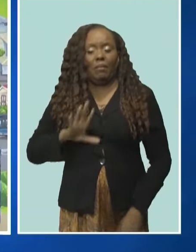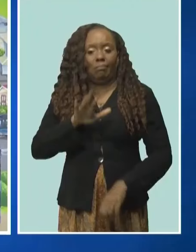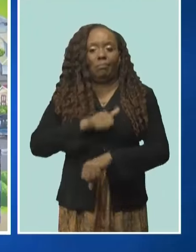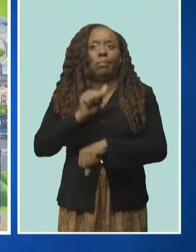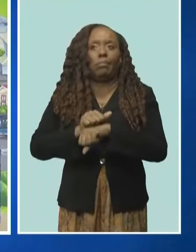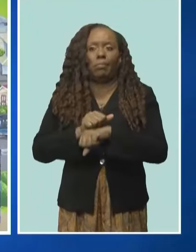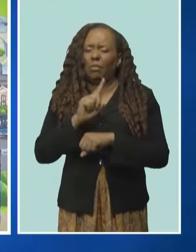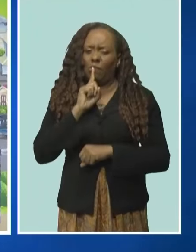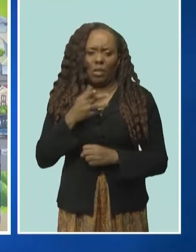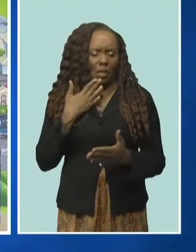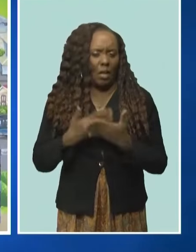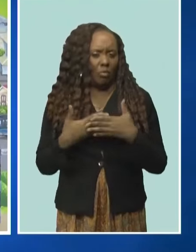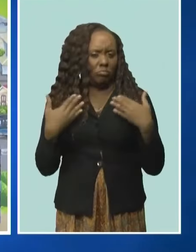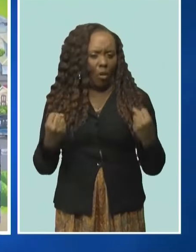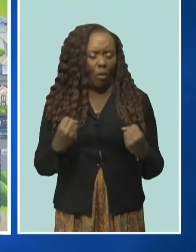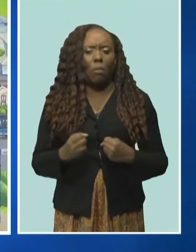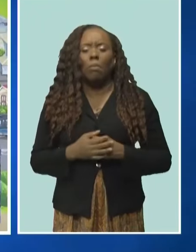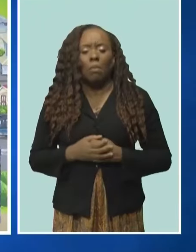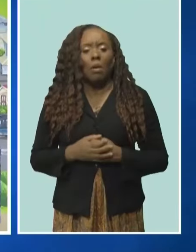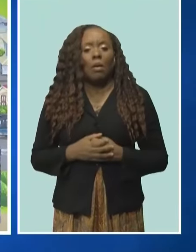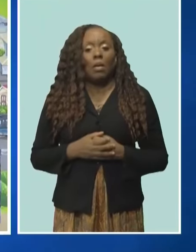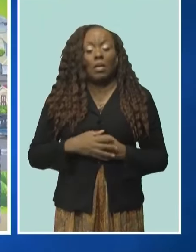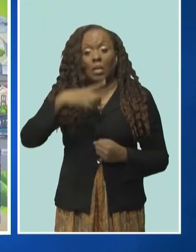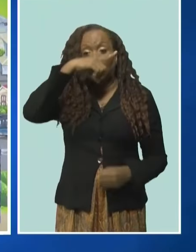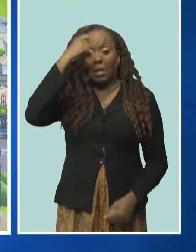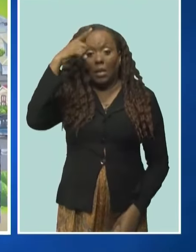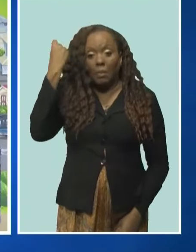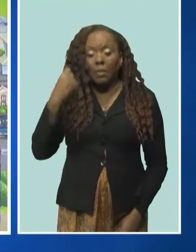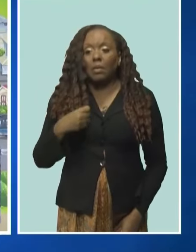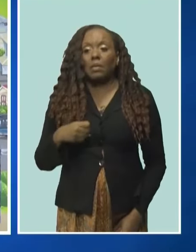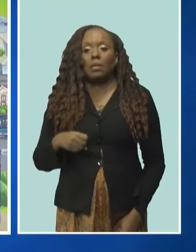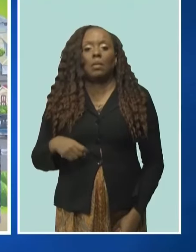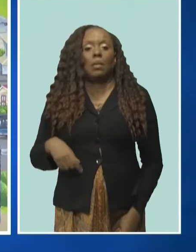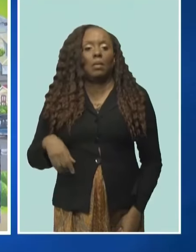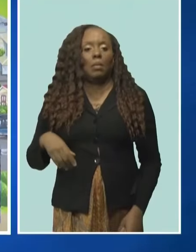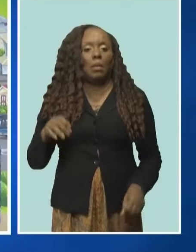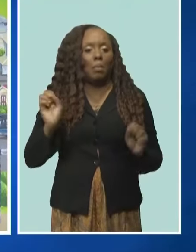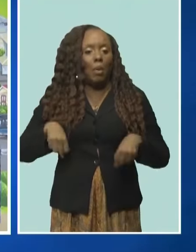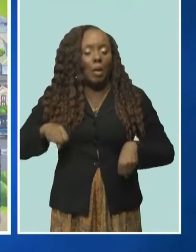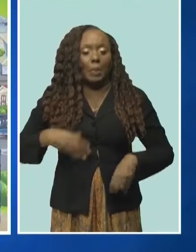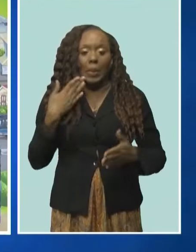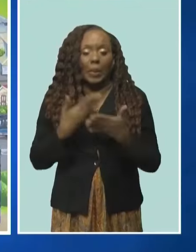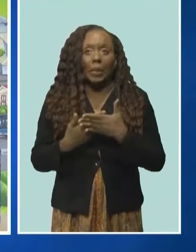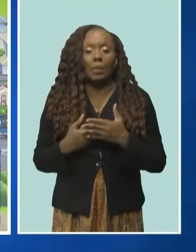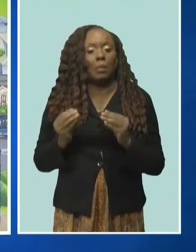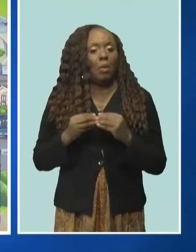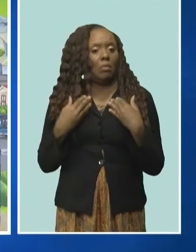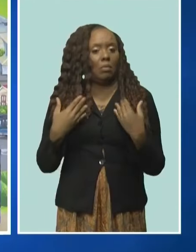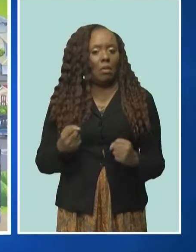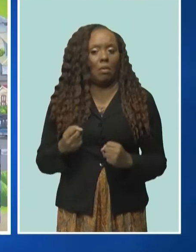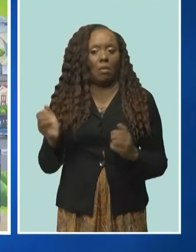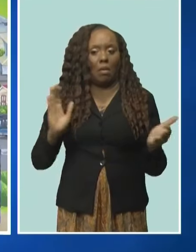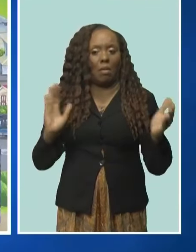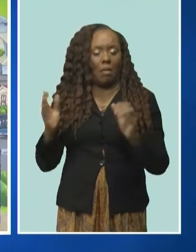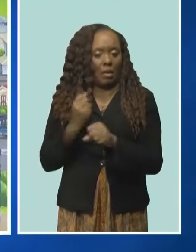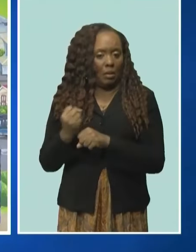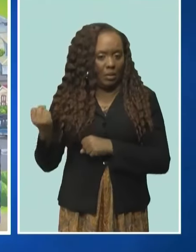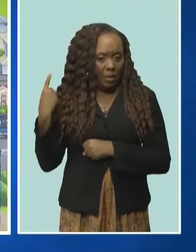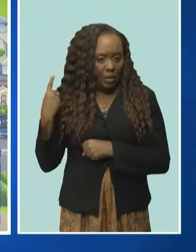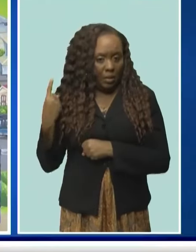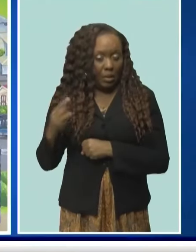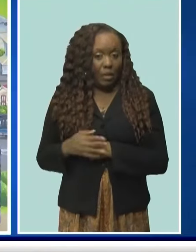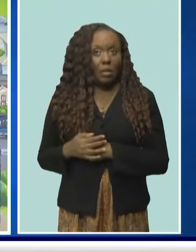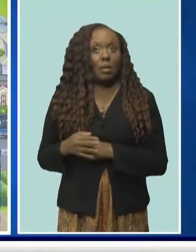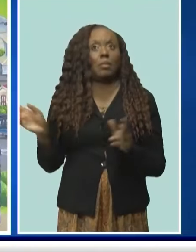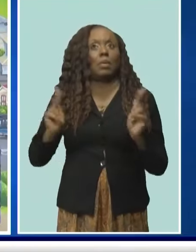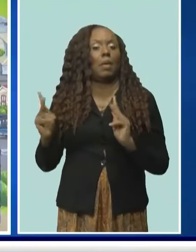healthy. We're looking for a summer that is going to be very good as well, definitely much stronger than last year. I think people